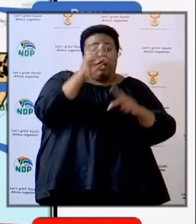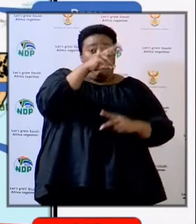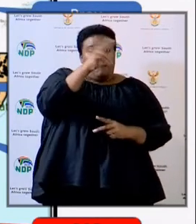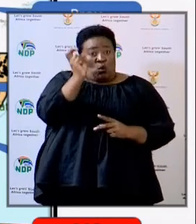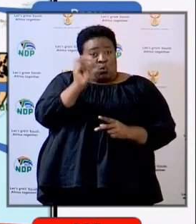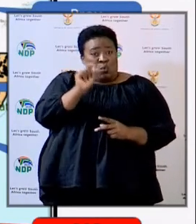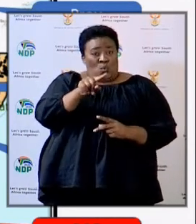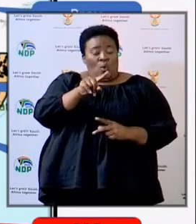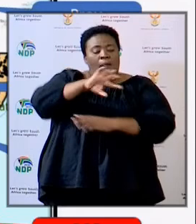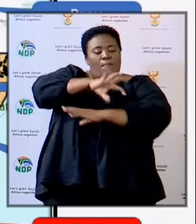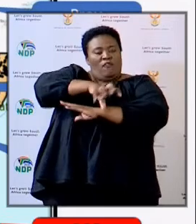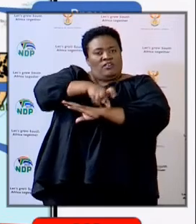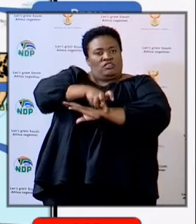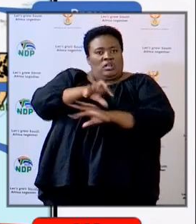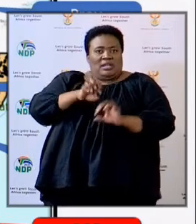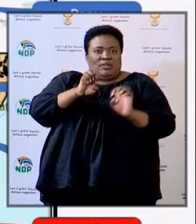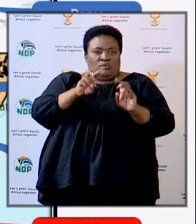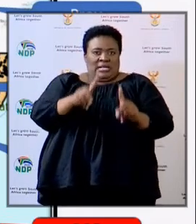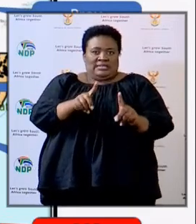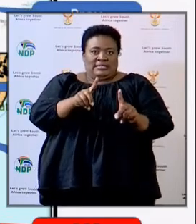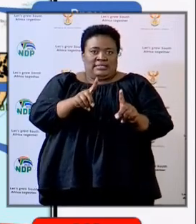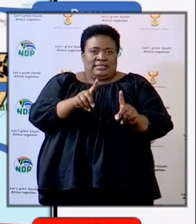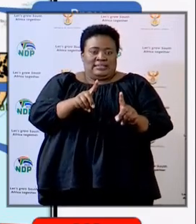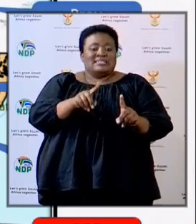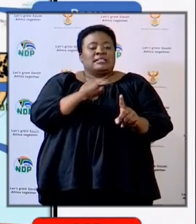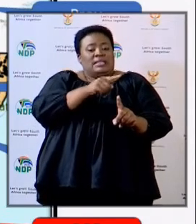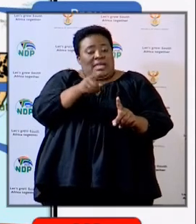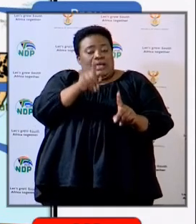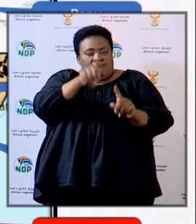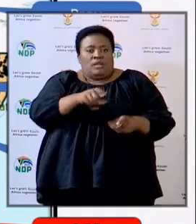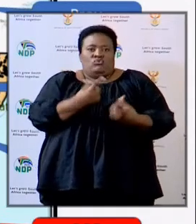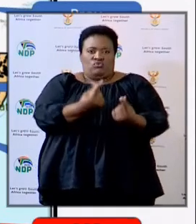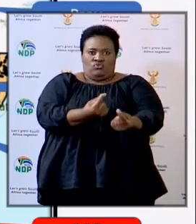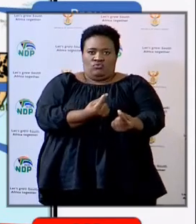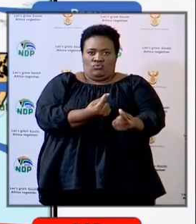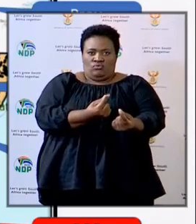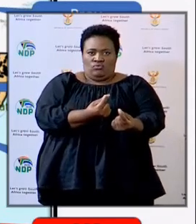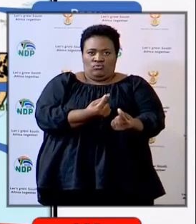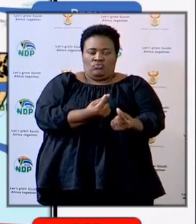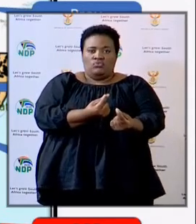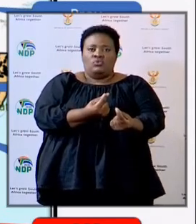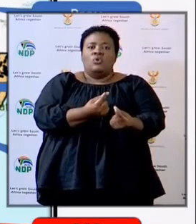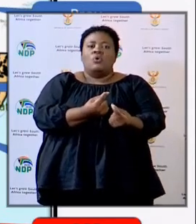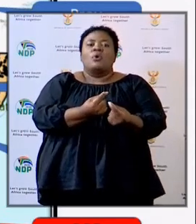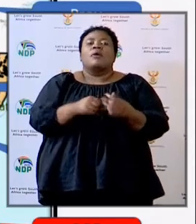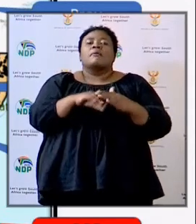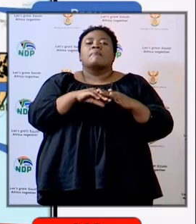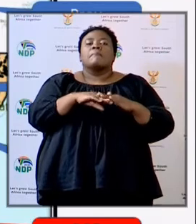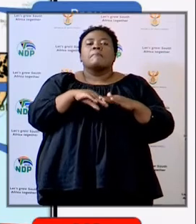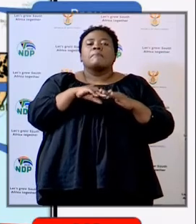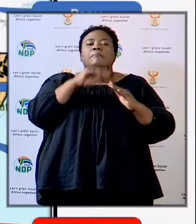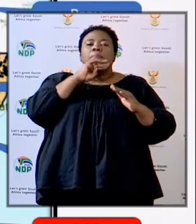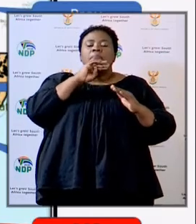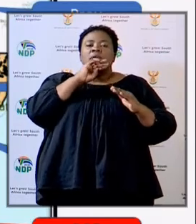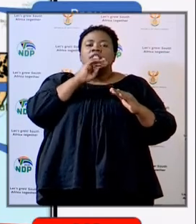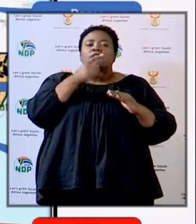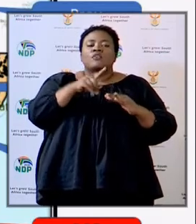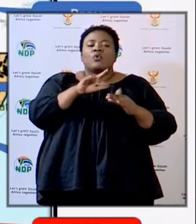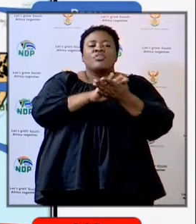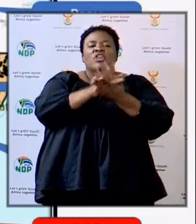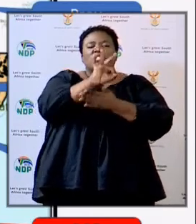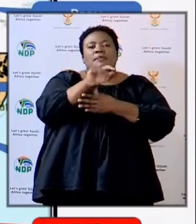blue, it's provincial education departments that are providing sanitation. Minimum sanitation for 13